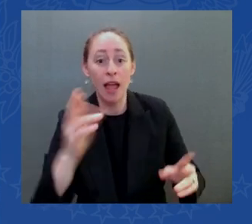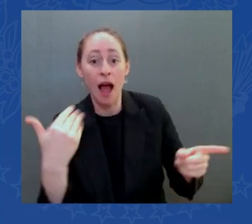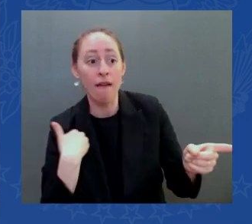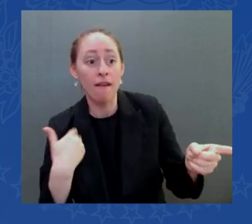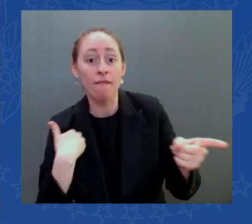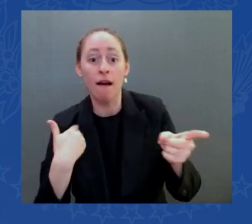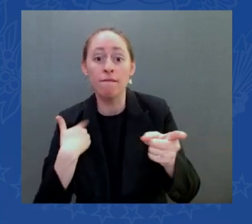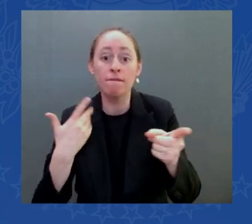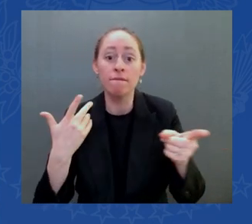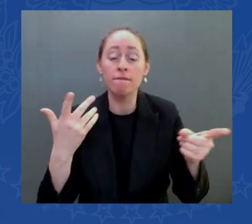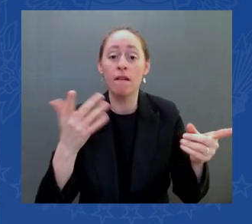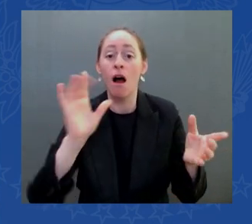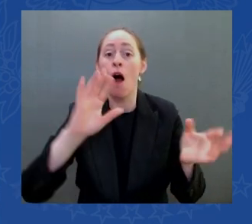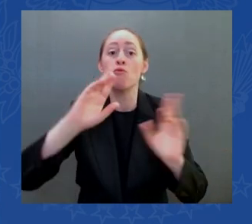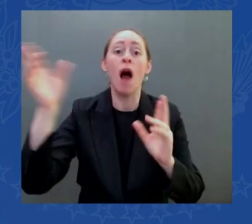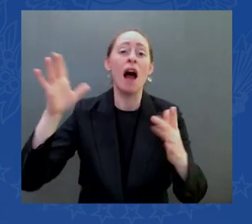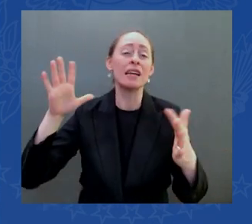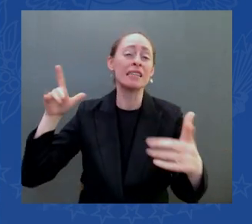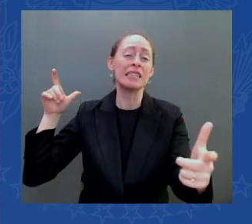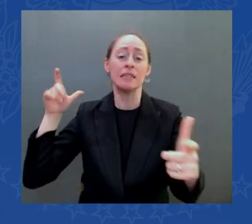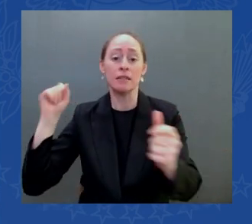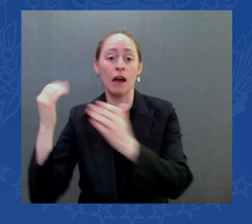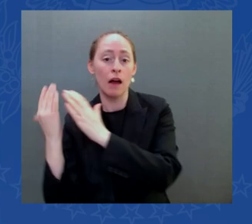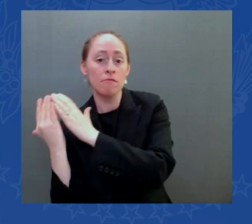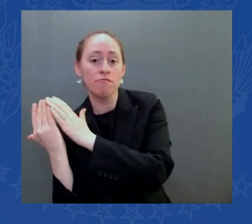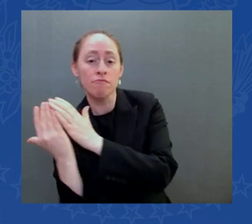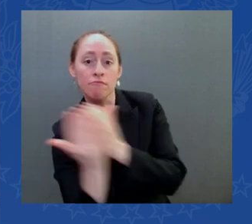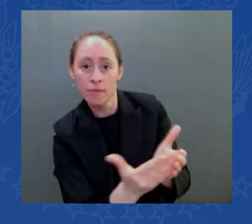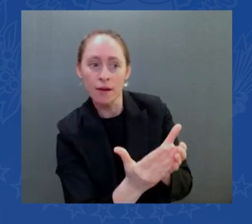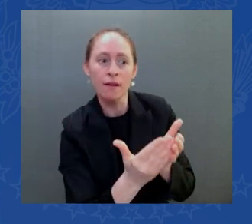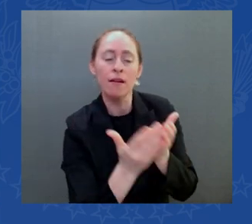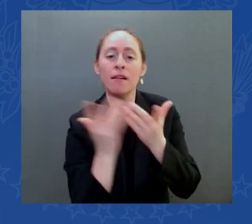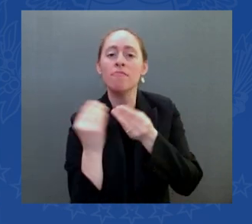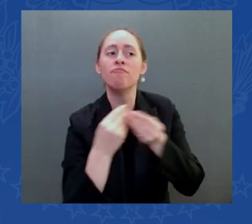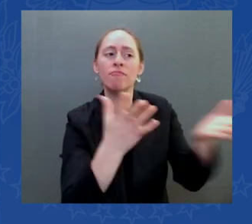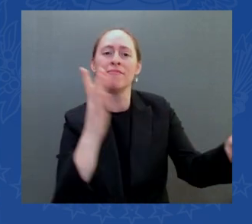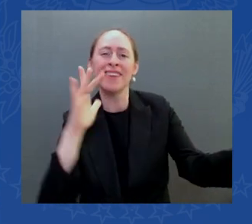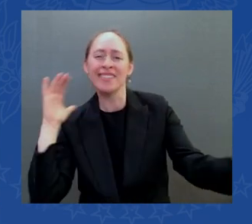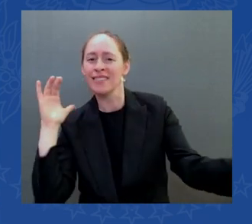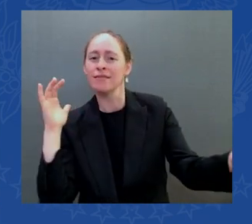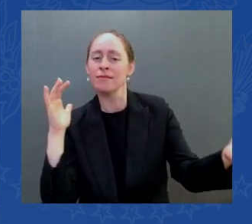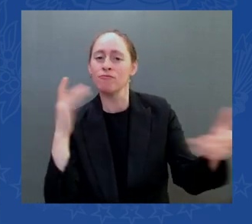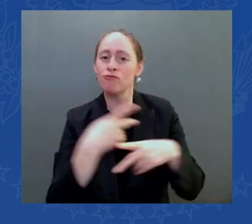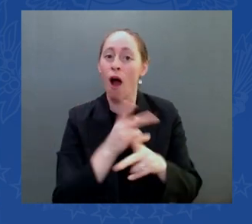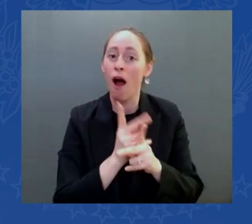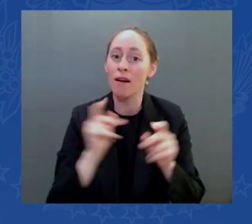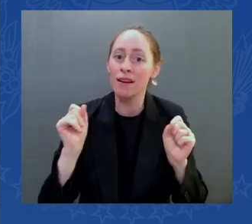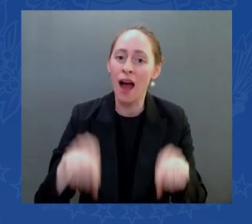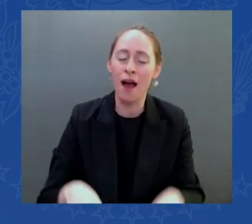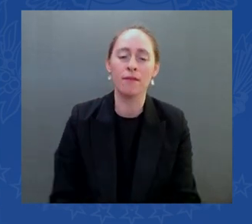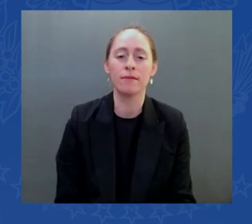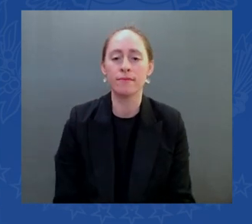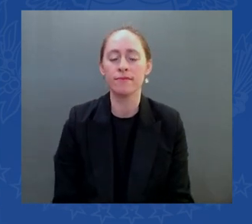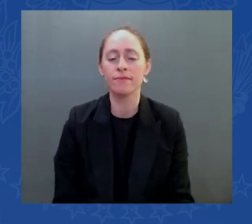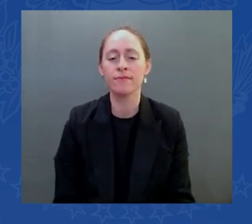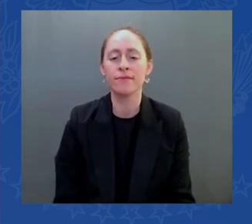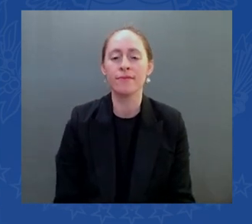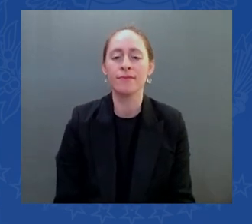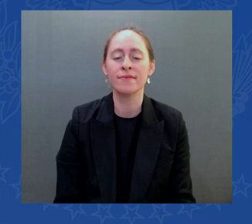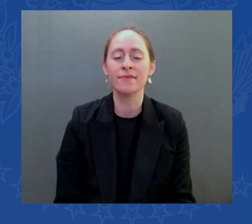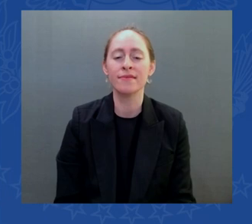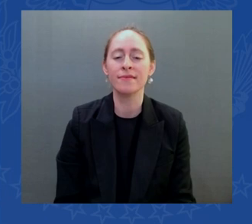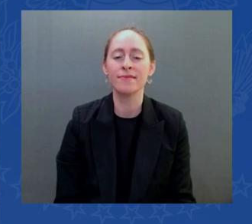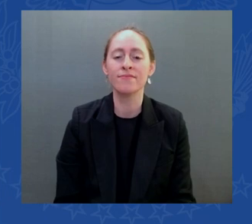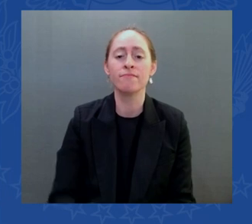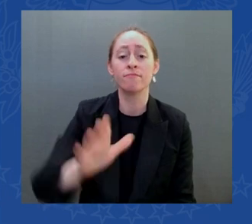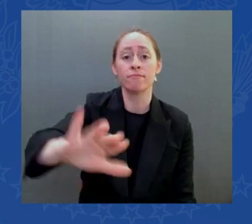to dredge another tricky part of a shipping channel where the sands build up without that dredging product that the port might